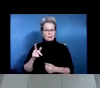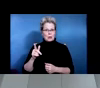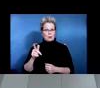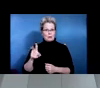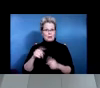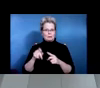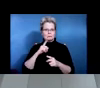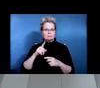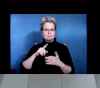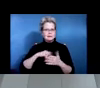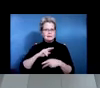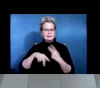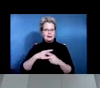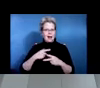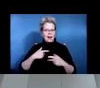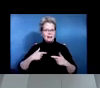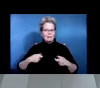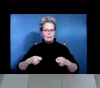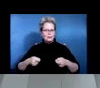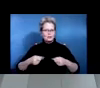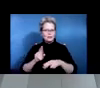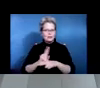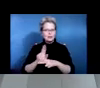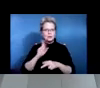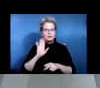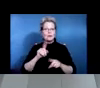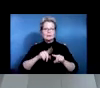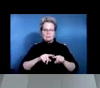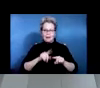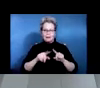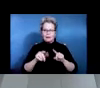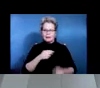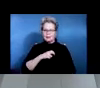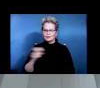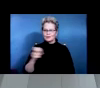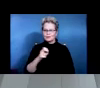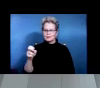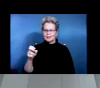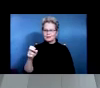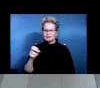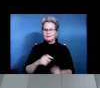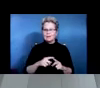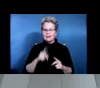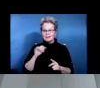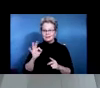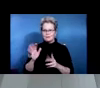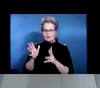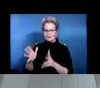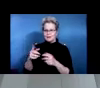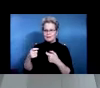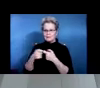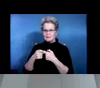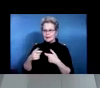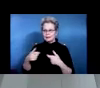his transportation so having permission from the employer to leave the power wheelchair at work in a safe area